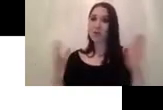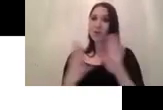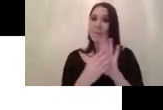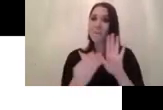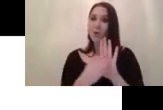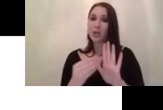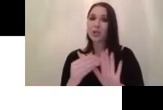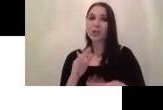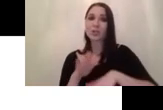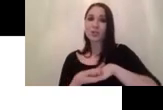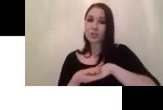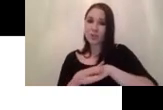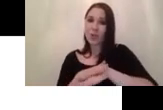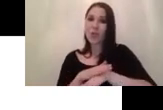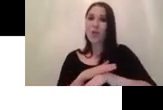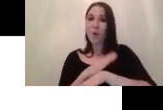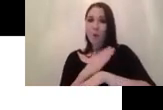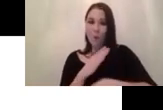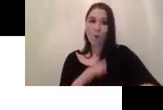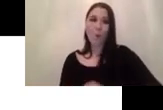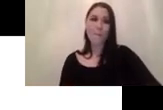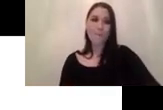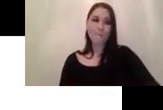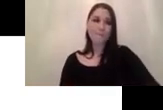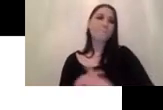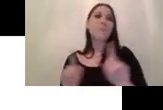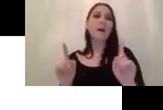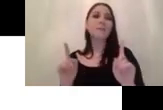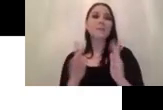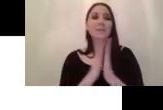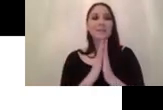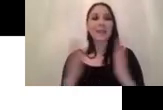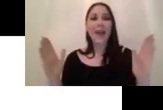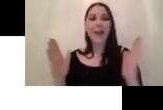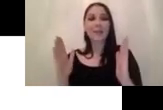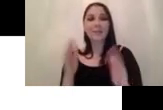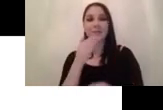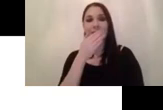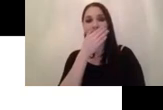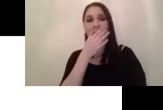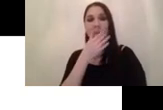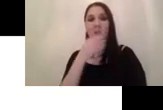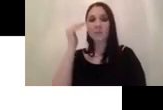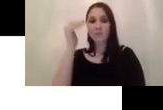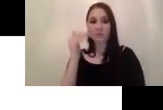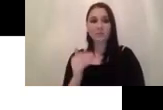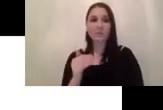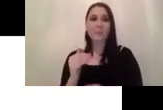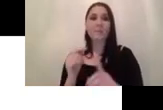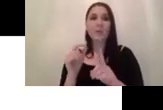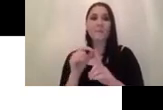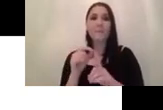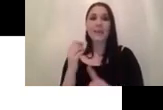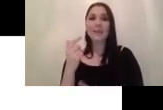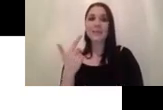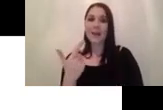kind of performing well and then this scaled you look before um p7 model it